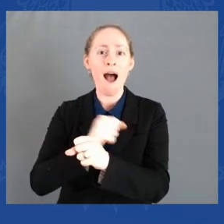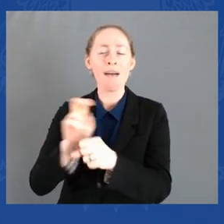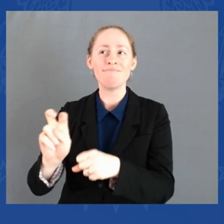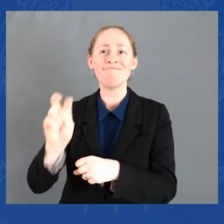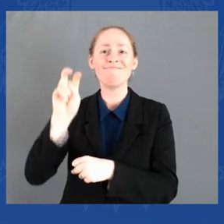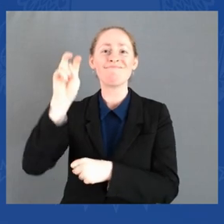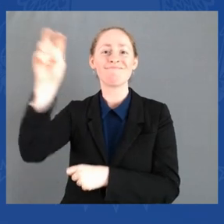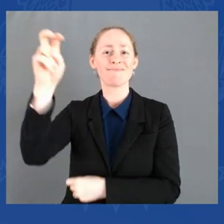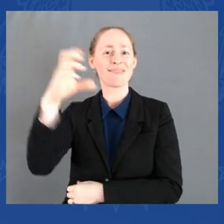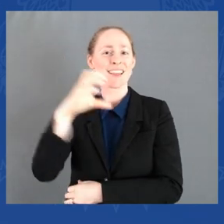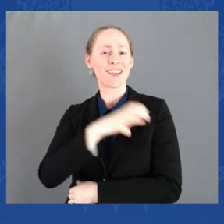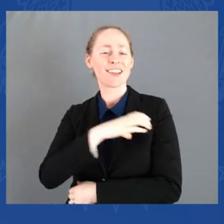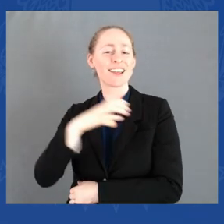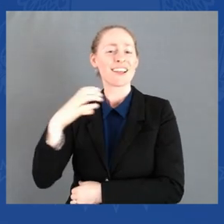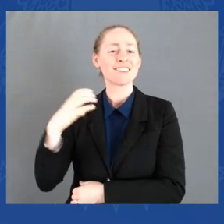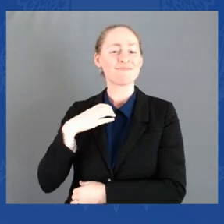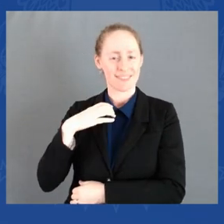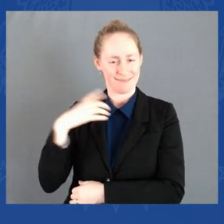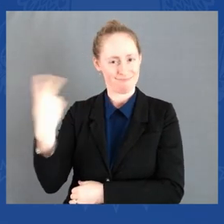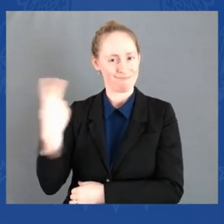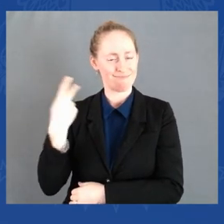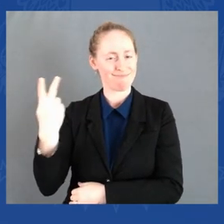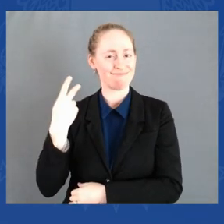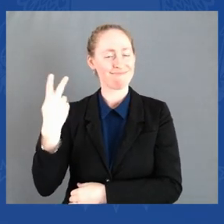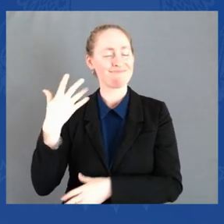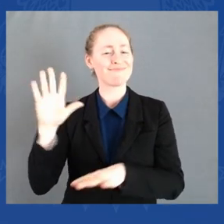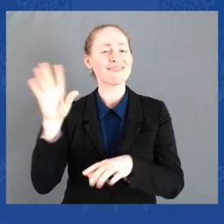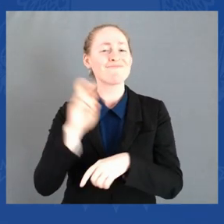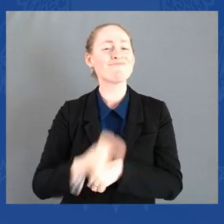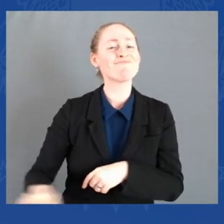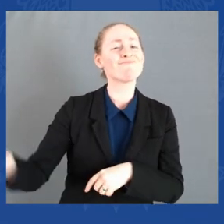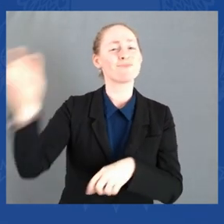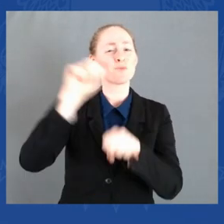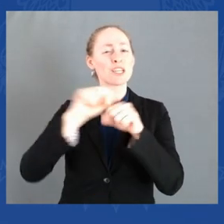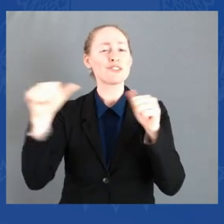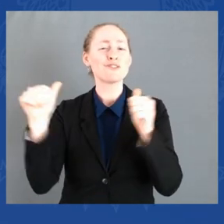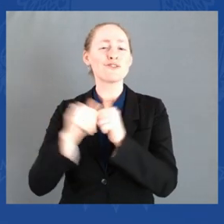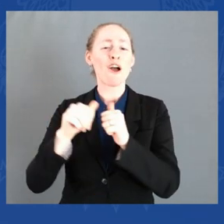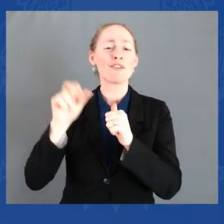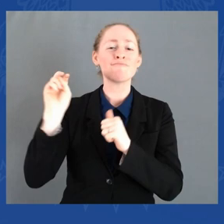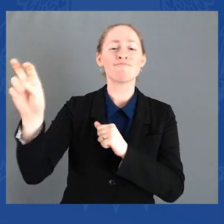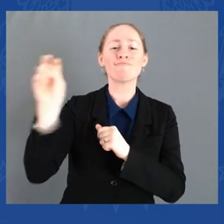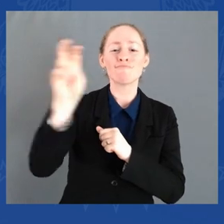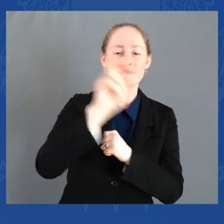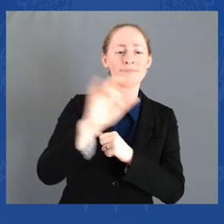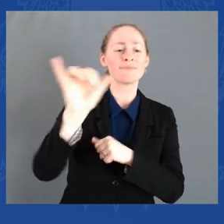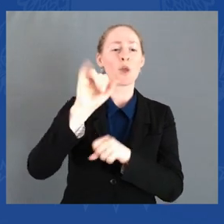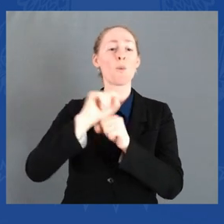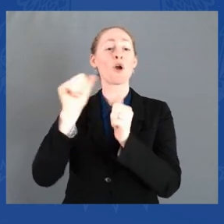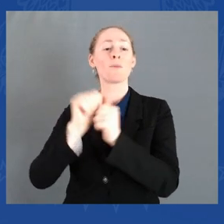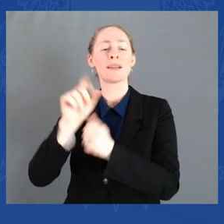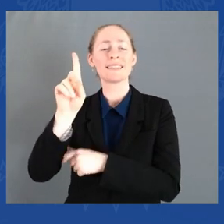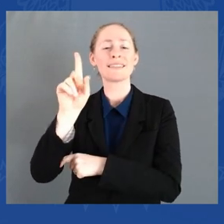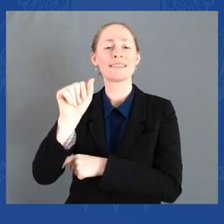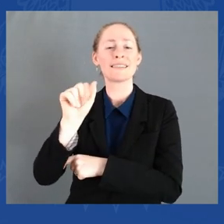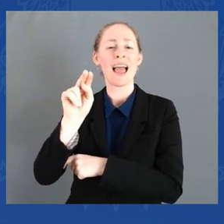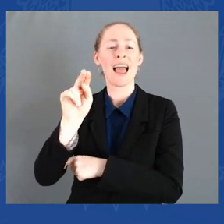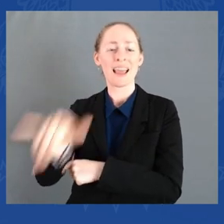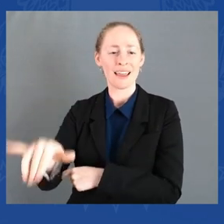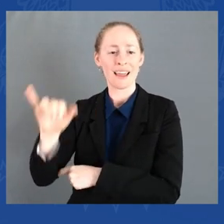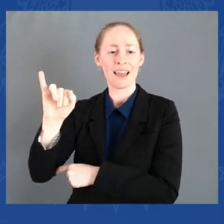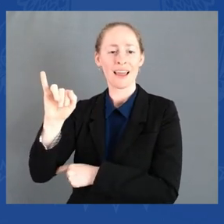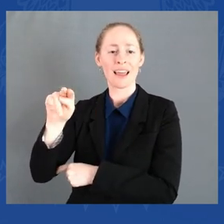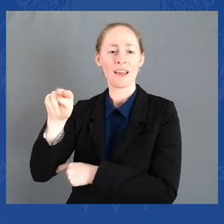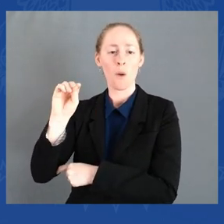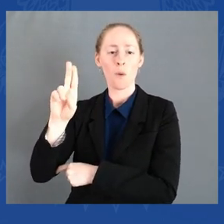pioneers and dear friends like Danny Inouye and Danny Akaka. They both taught me, by the way, not only